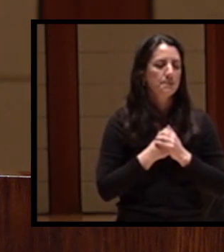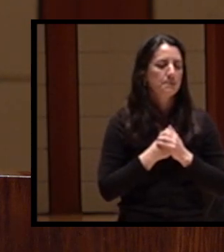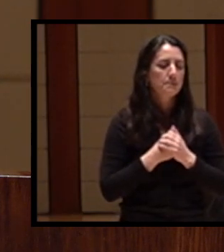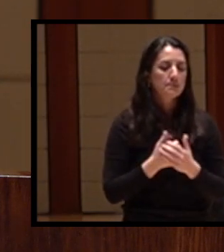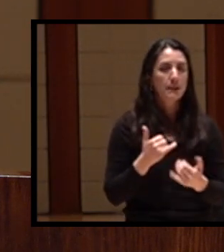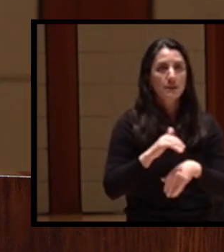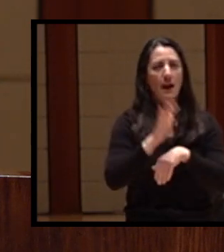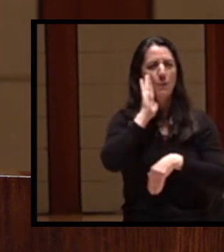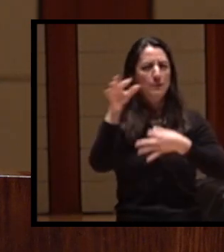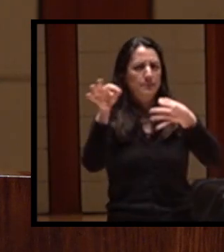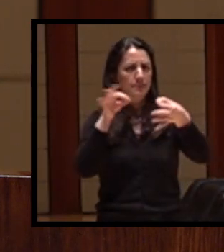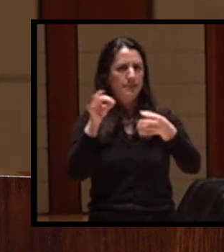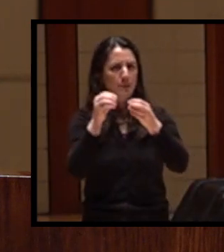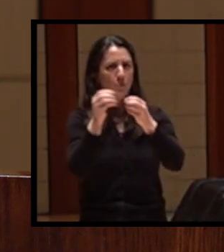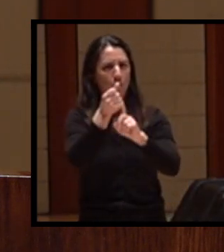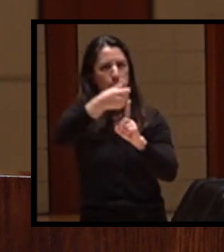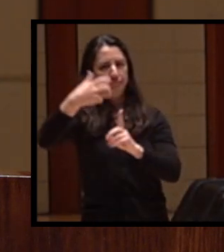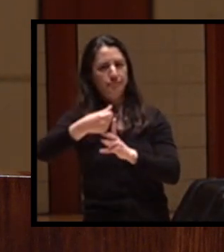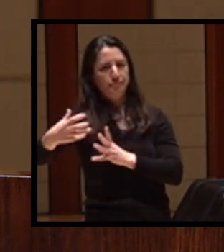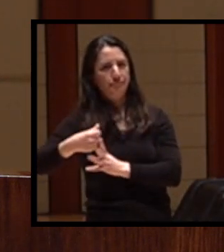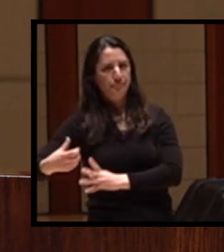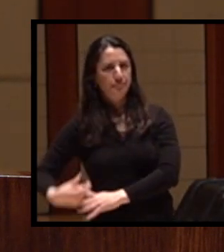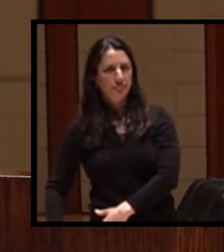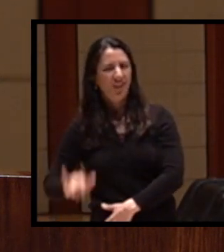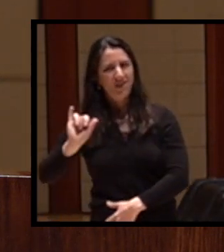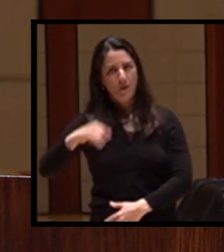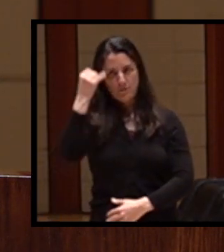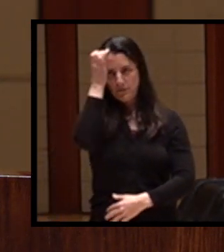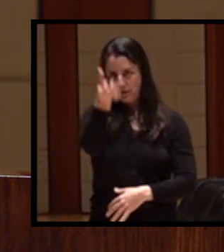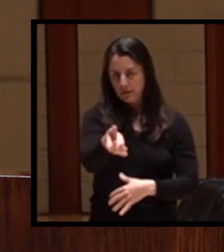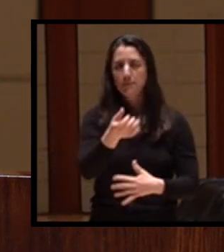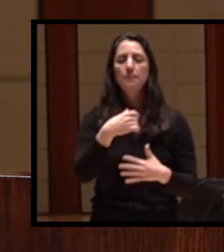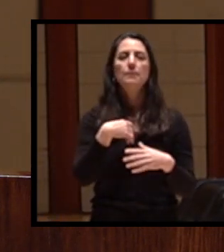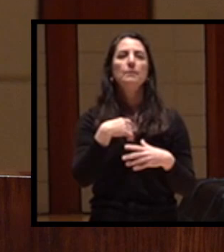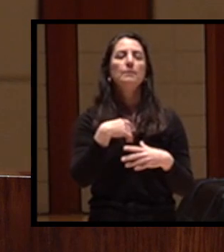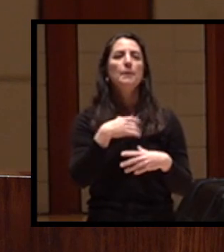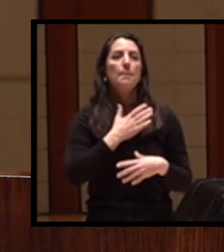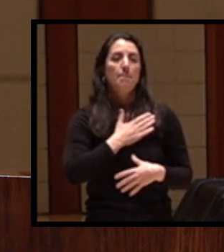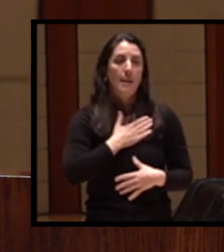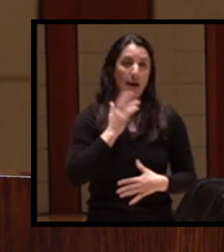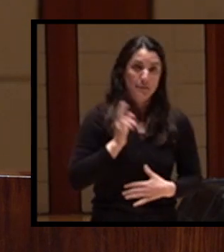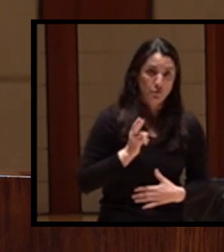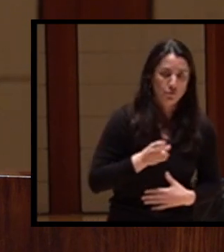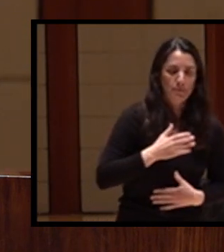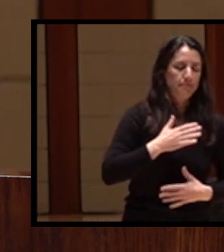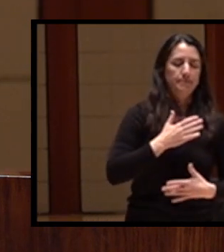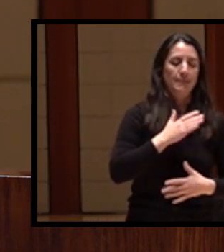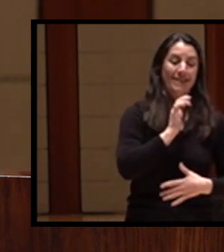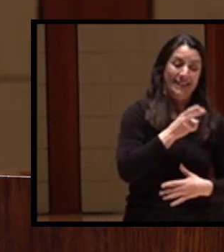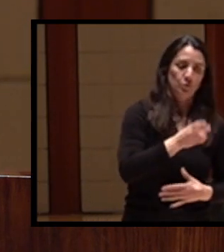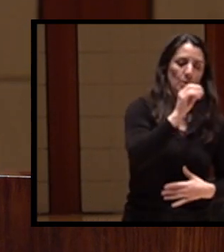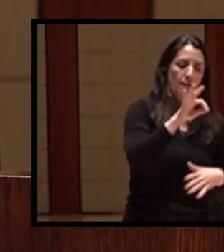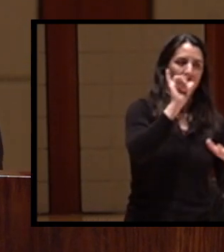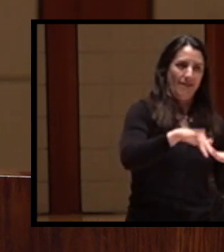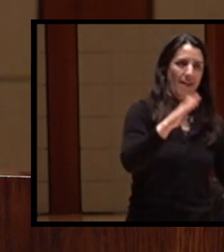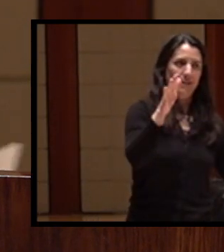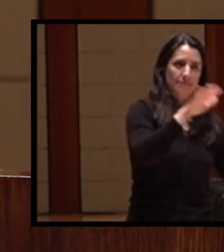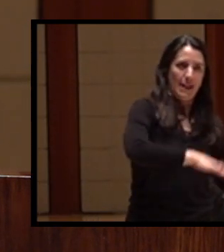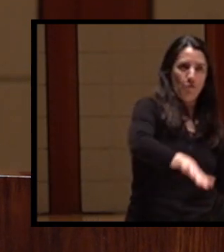detail, sharing the history of the basin and my personal experience with culture, law, and values.